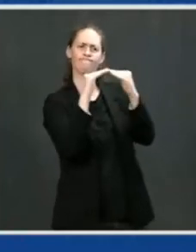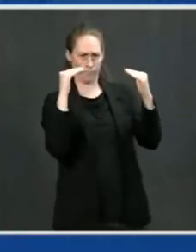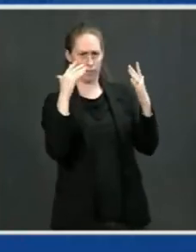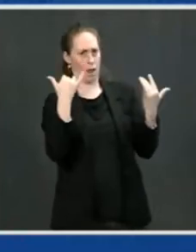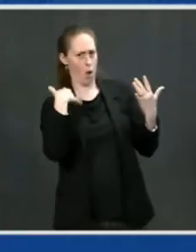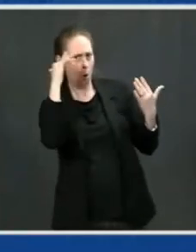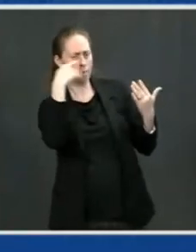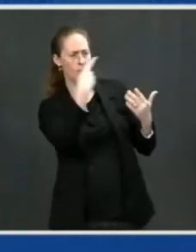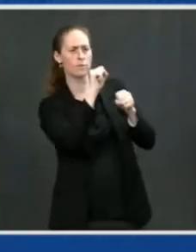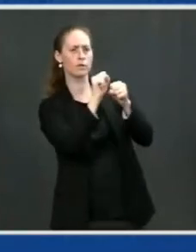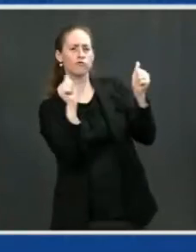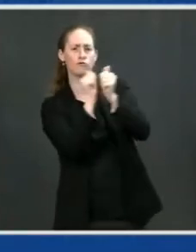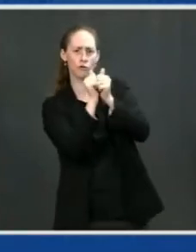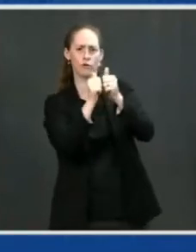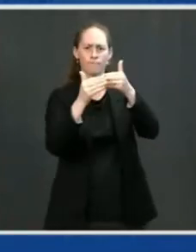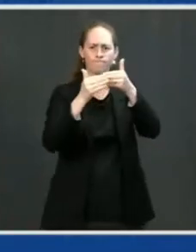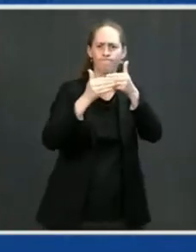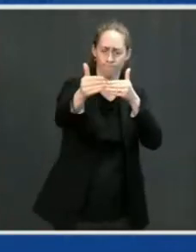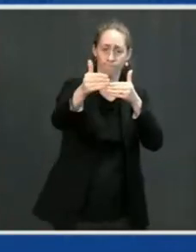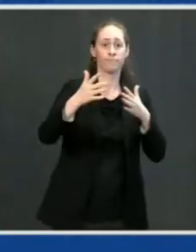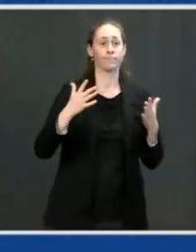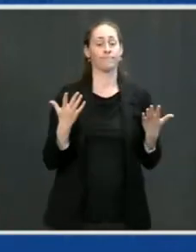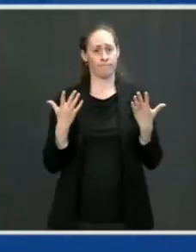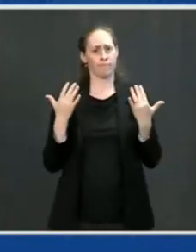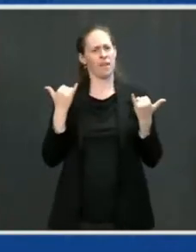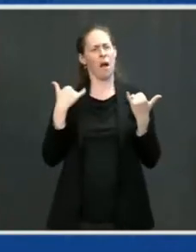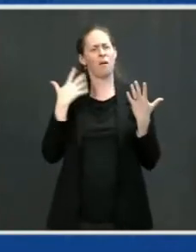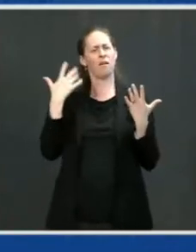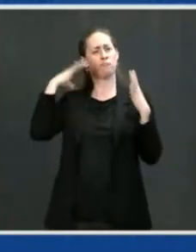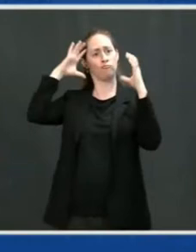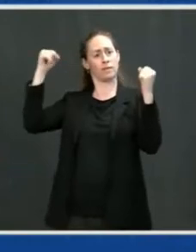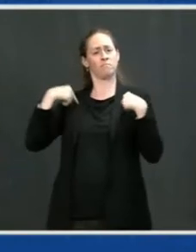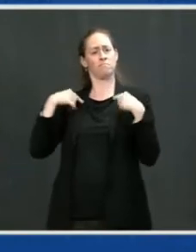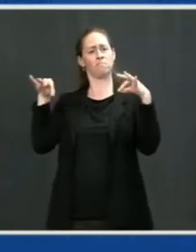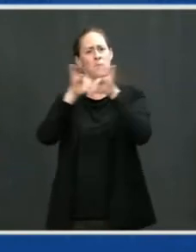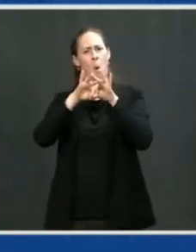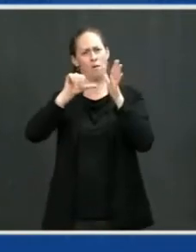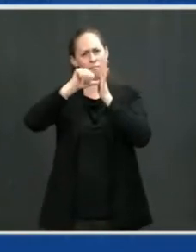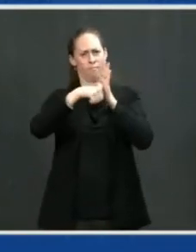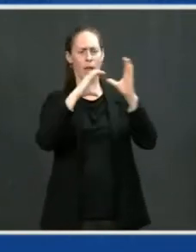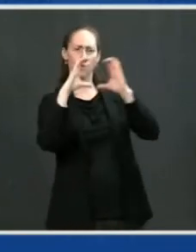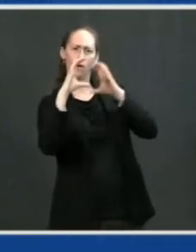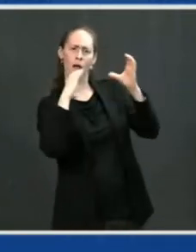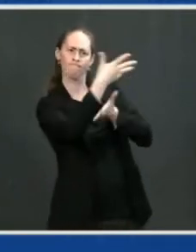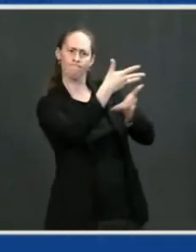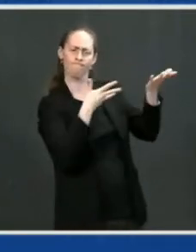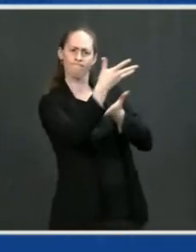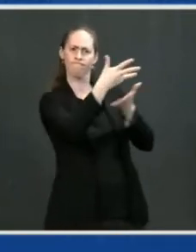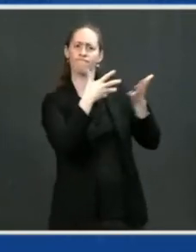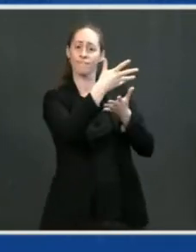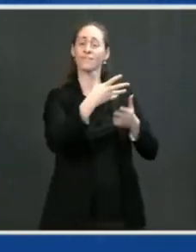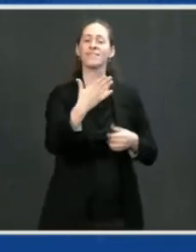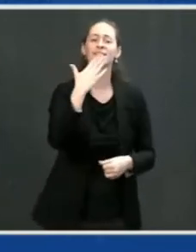motives for vending, and, uh, but it's important that we have direct talks and that we continue to be in contact with one another. Thank you.